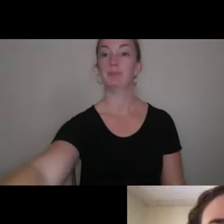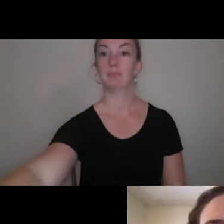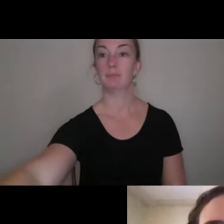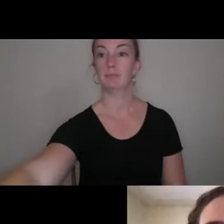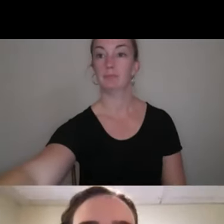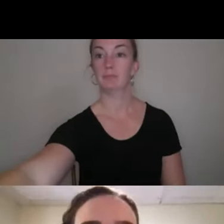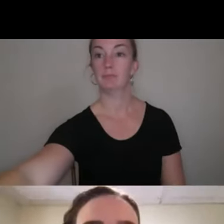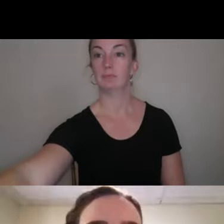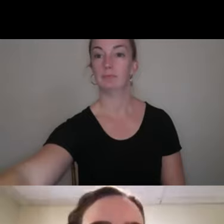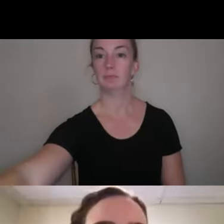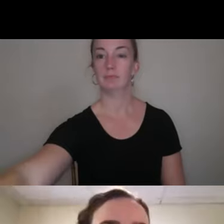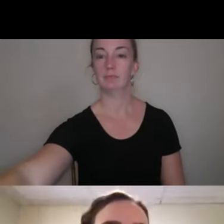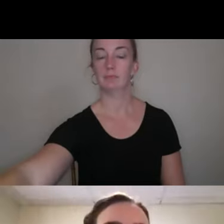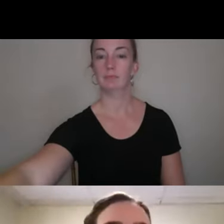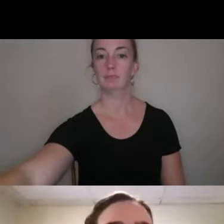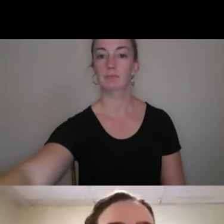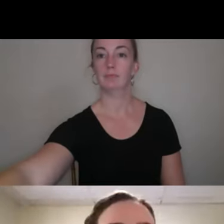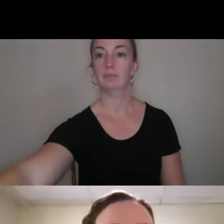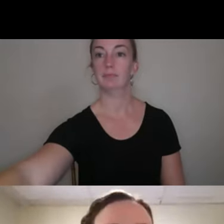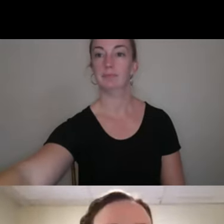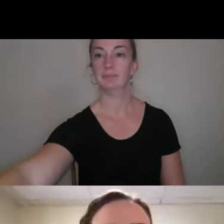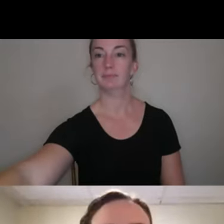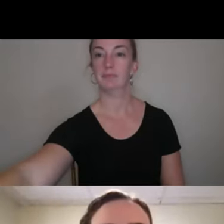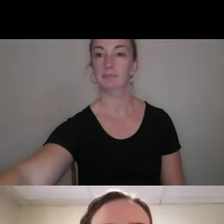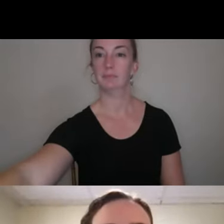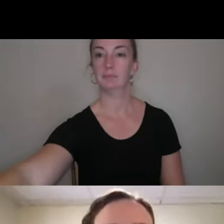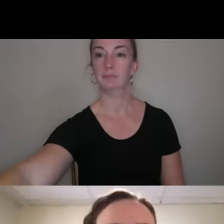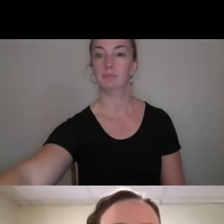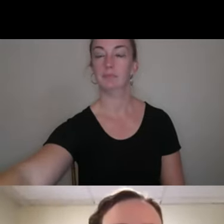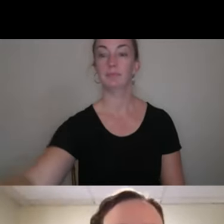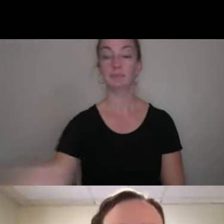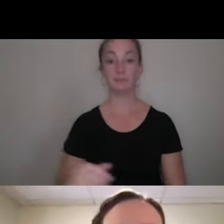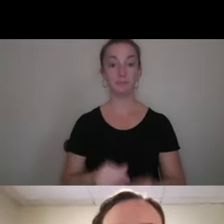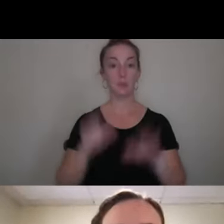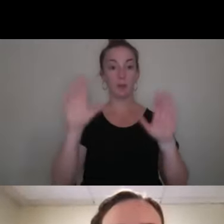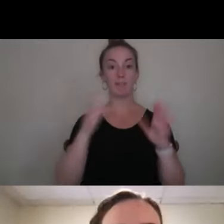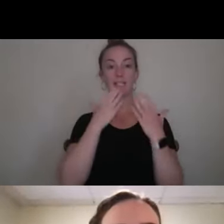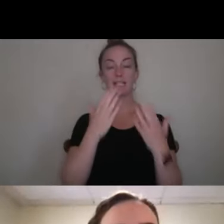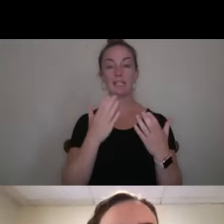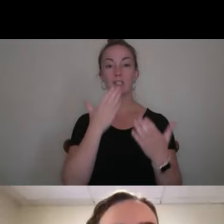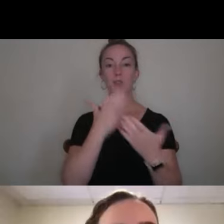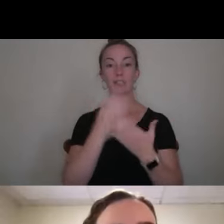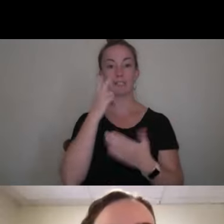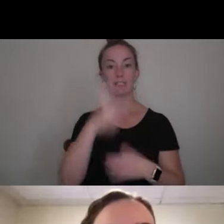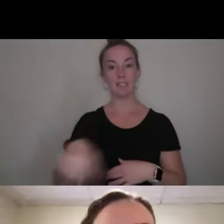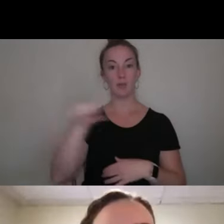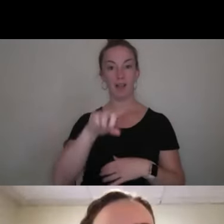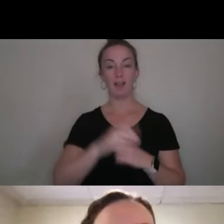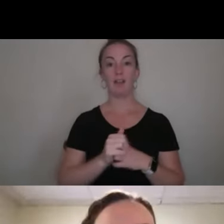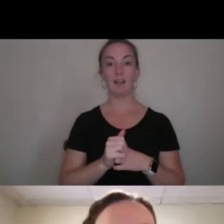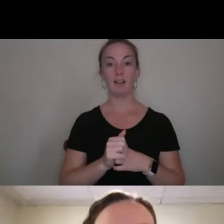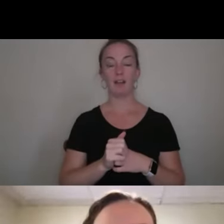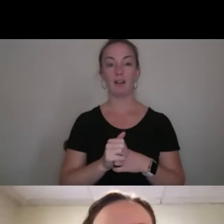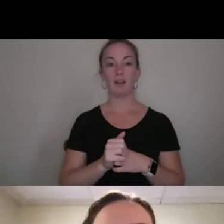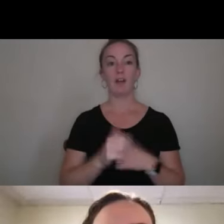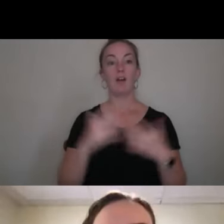Wonderful. Thank you. So good to see you guys. Give me just one second here. Perfect. All